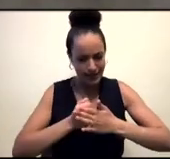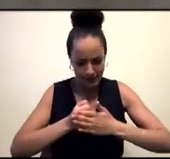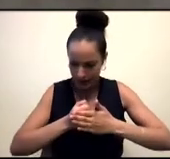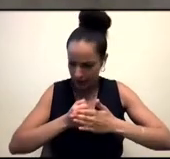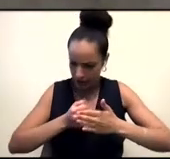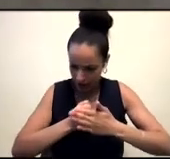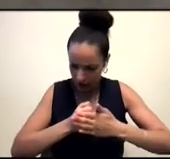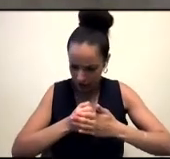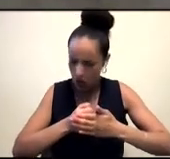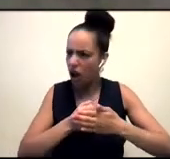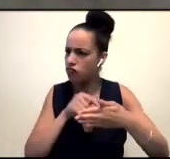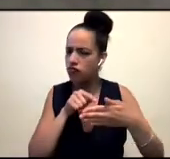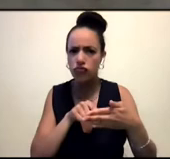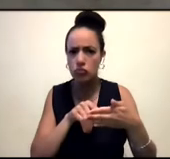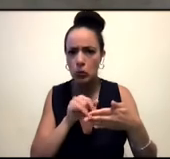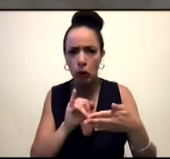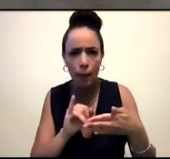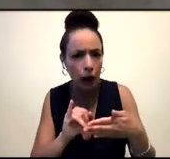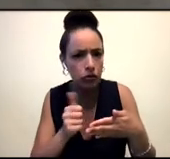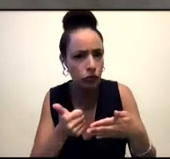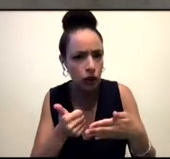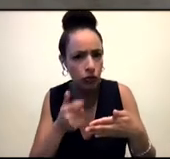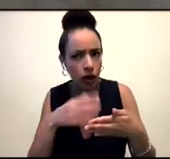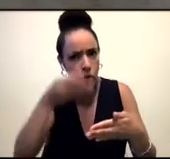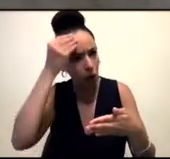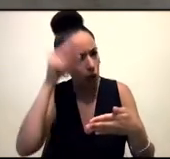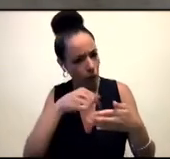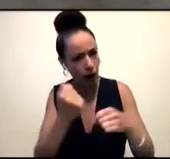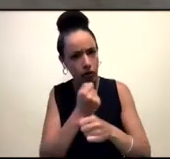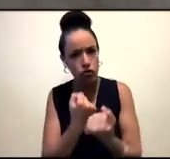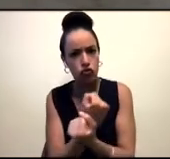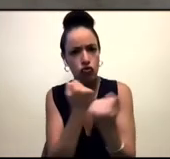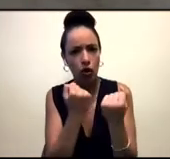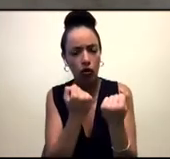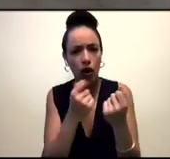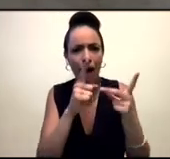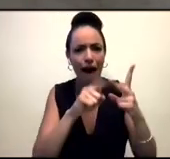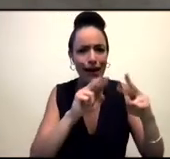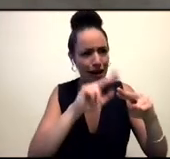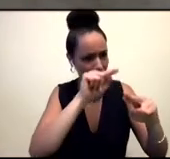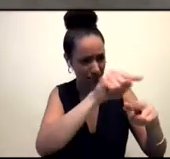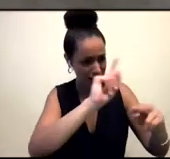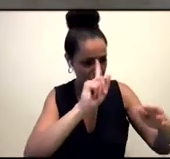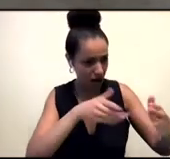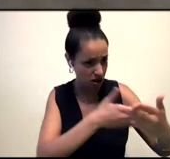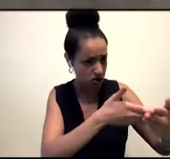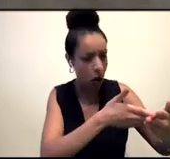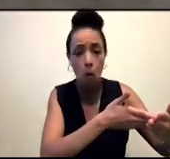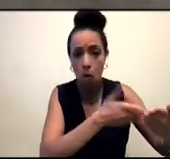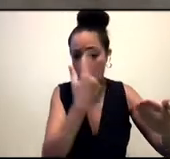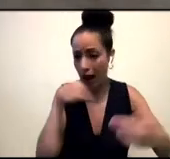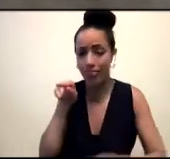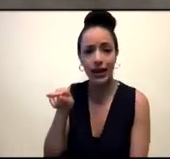step into them and realize, hey, I'm not going to be able to do this. I can do something else. And so recently, I've been learning that